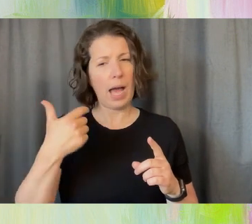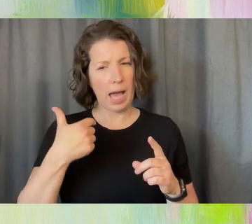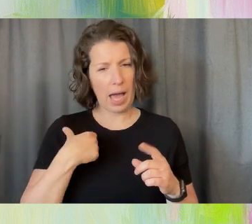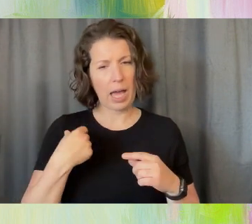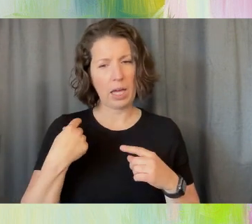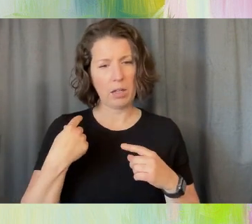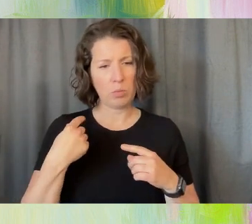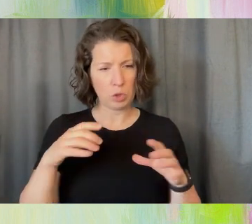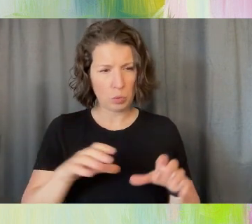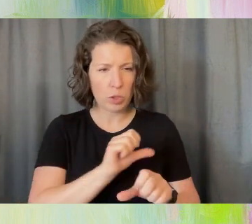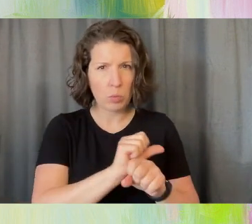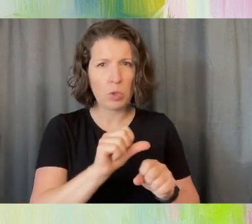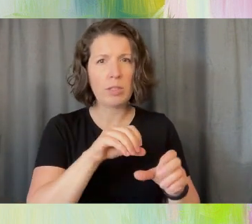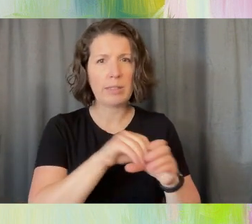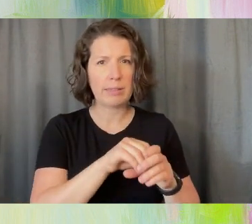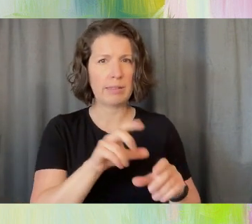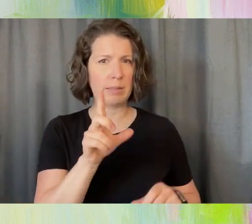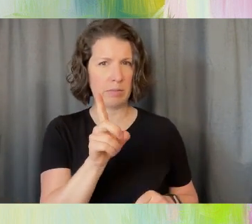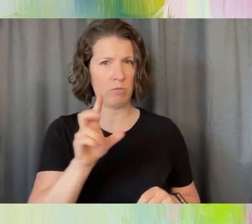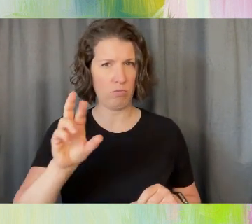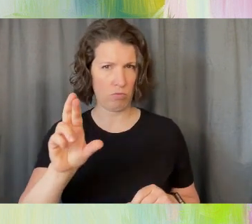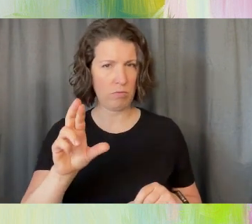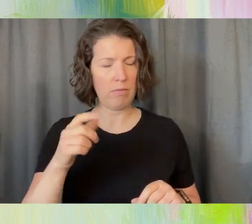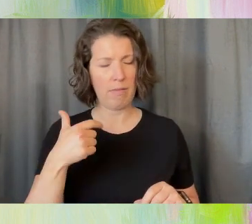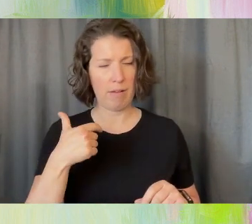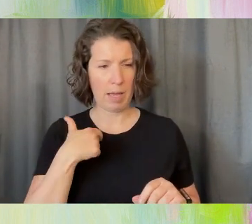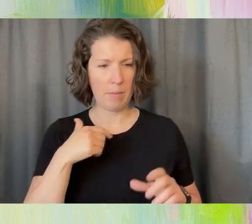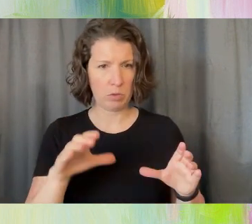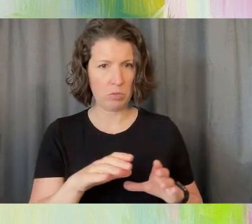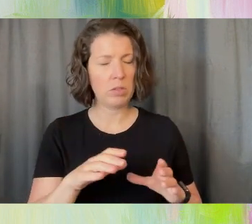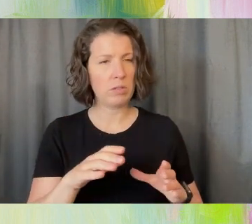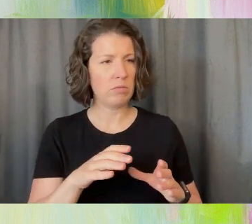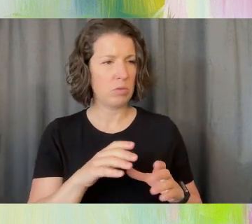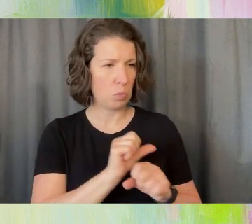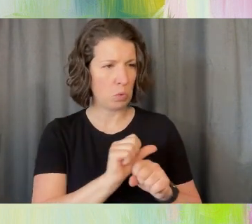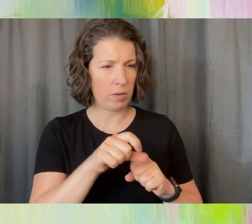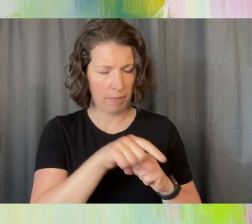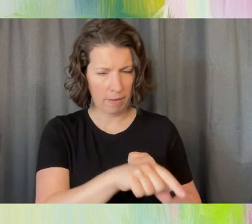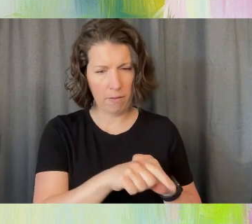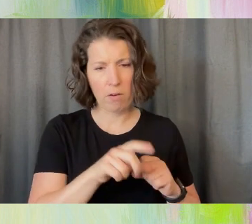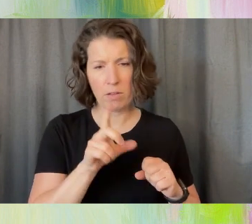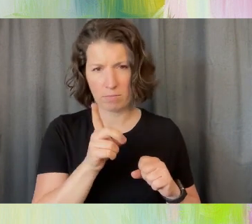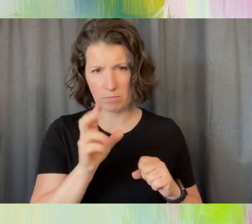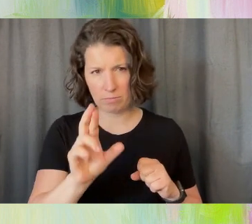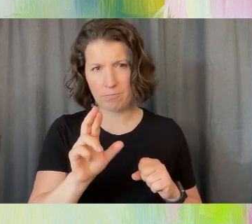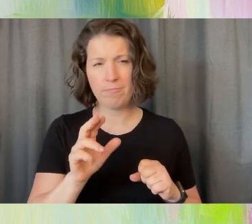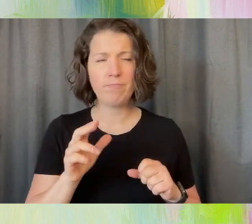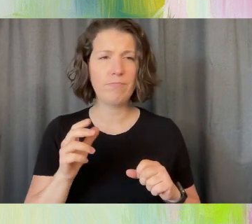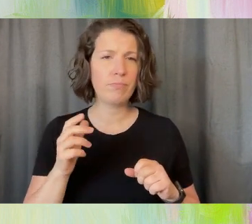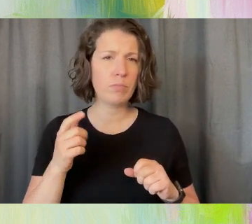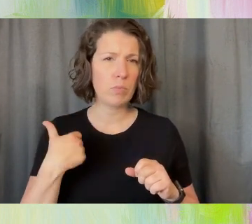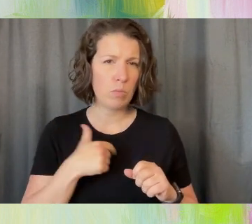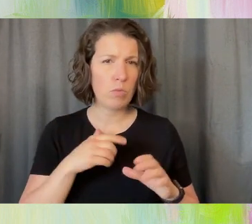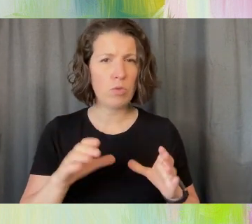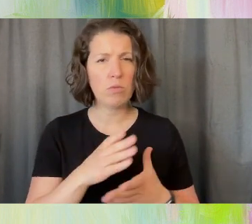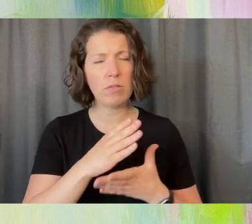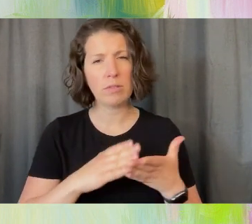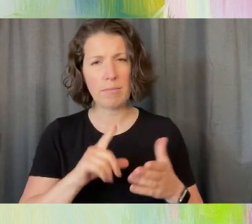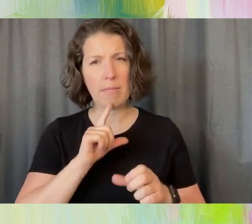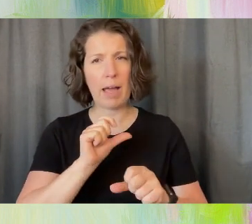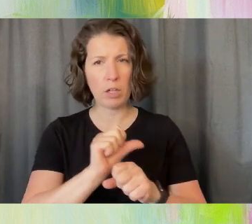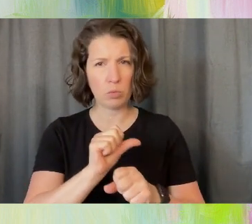Republic. I have been doing some work in the Dominican Republic. And we were doing some actual research